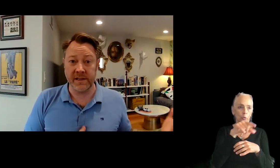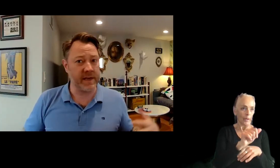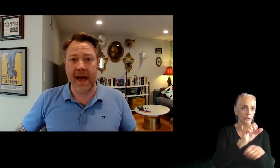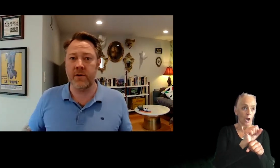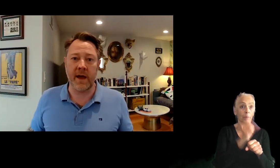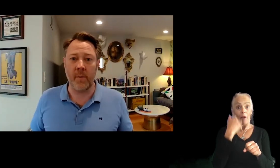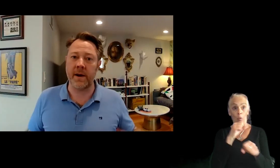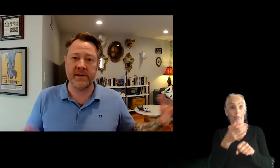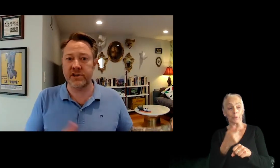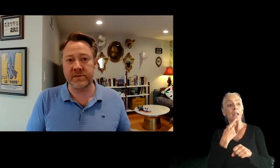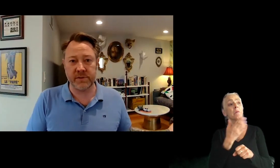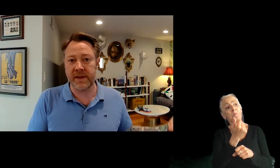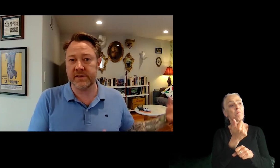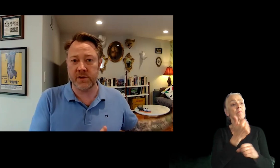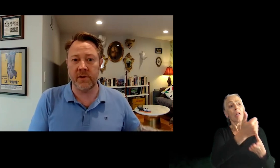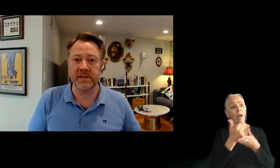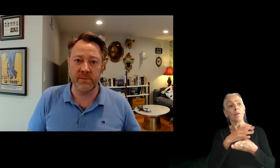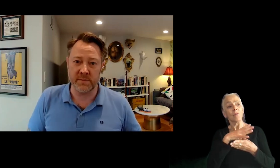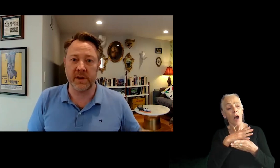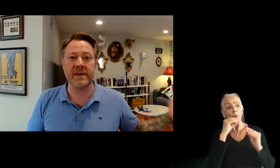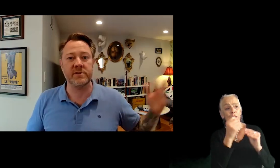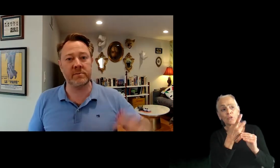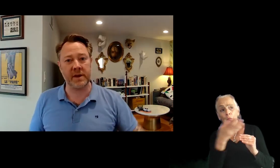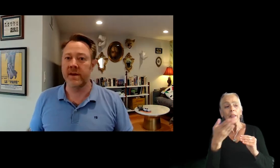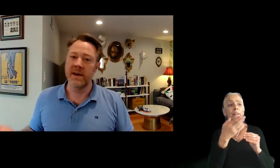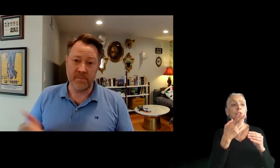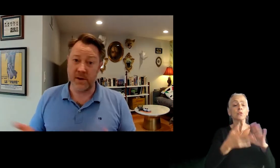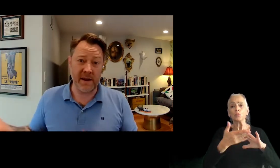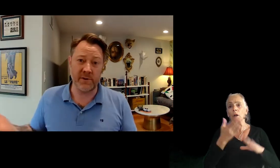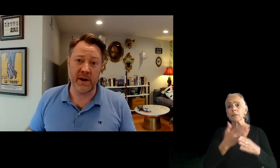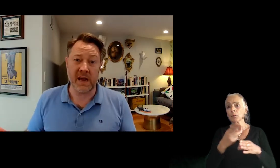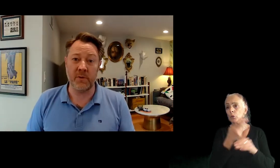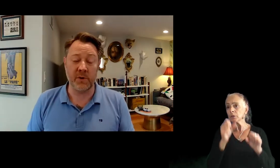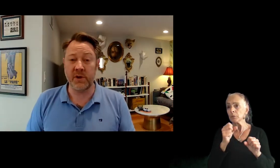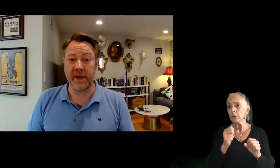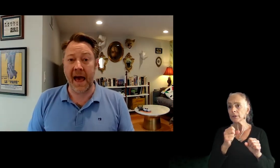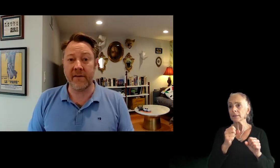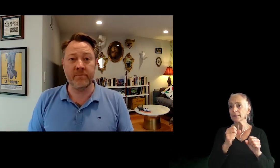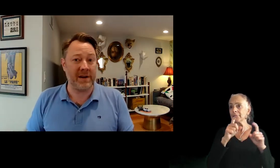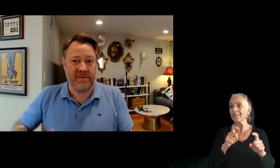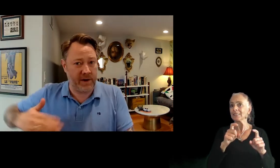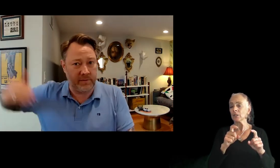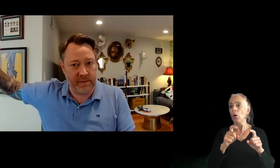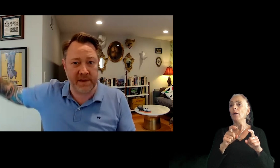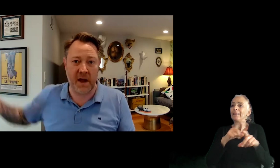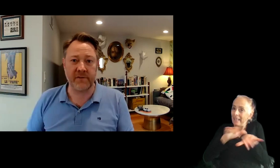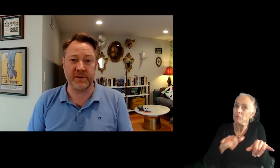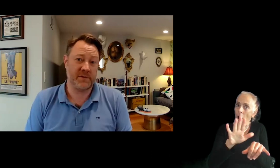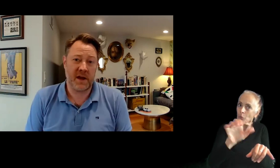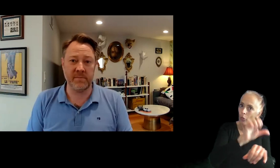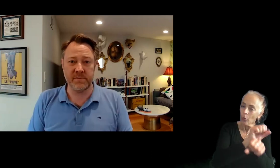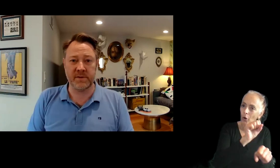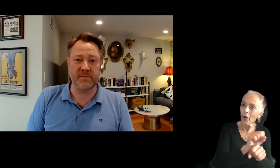I worked there, I'd say, yeah, you can help. And I'd teach you some things and you can run some usability tests or something, but you'd have to do that on top of the work you already have. But you know, it pays